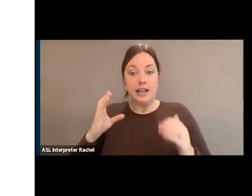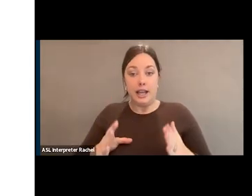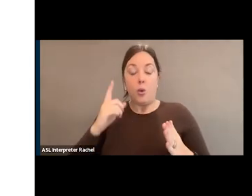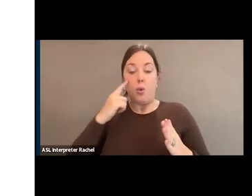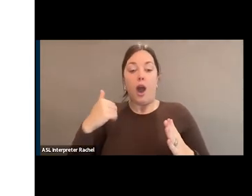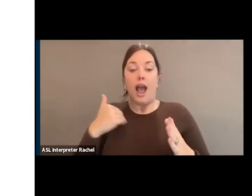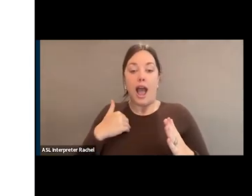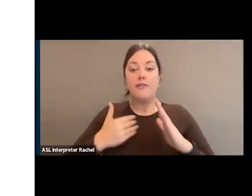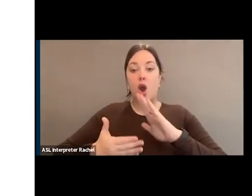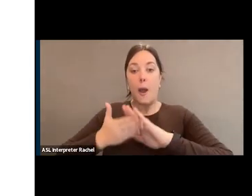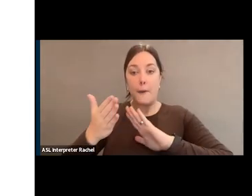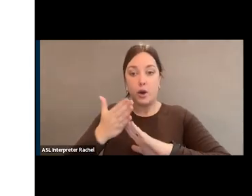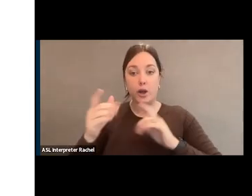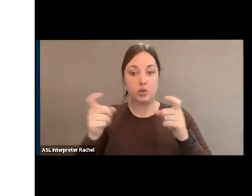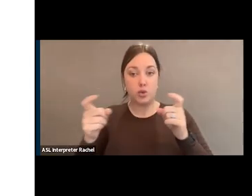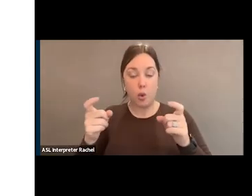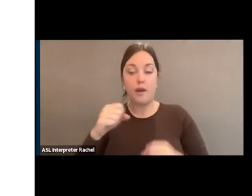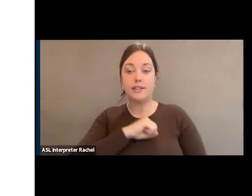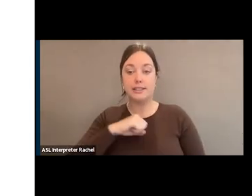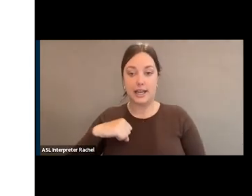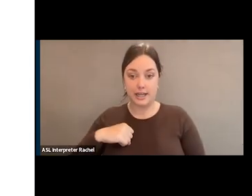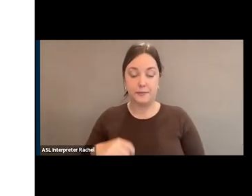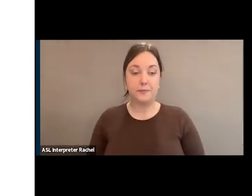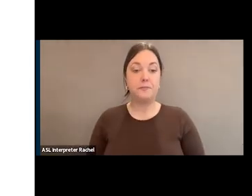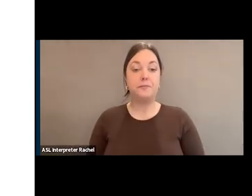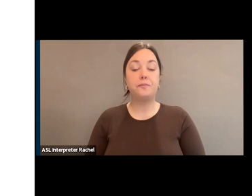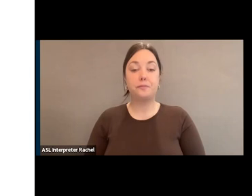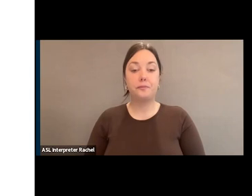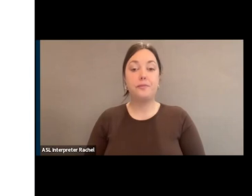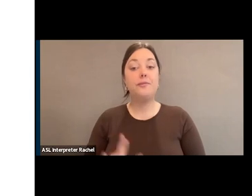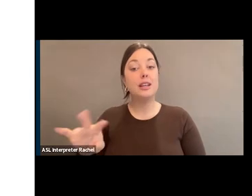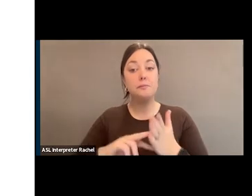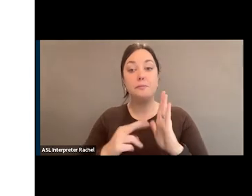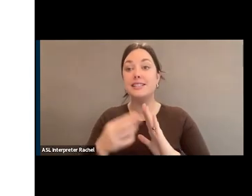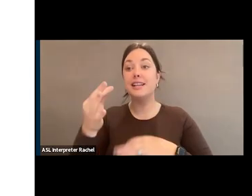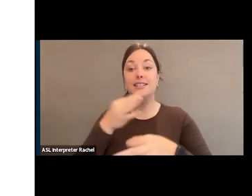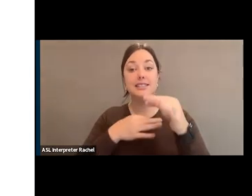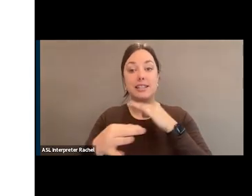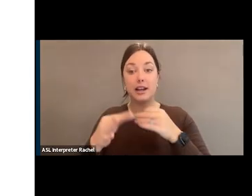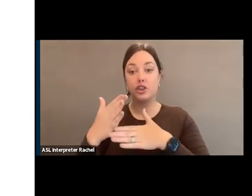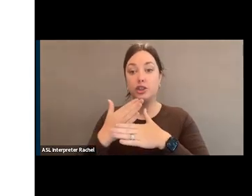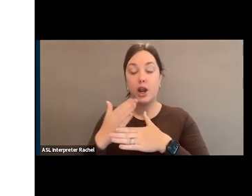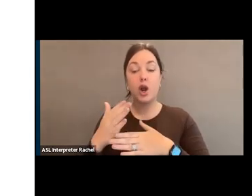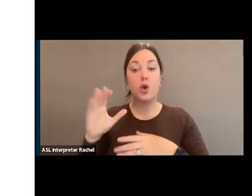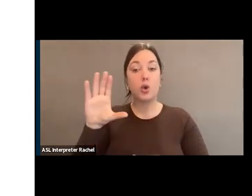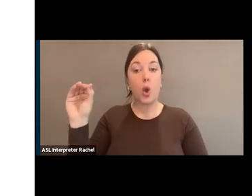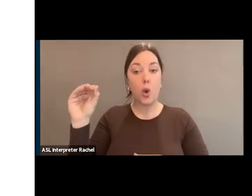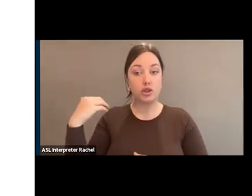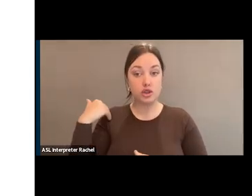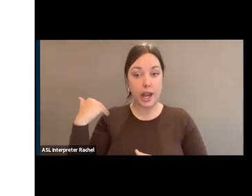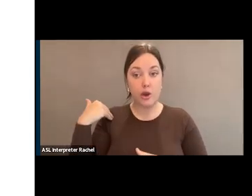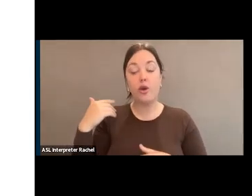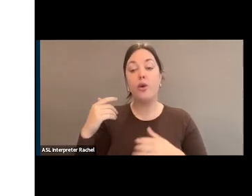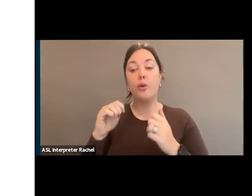operating control of the Senate. And that means instead of sharing co-chairmanships, Republicans and